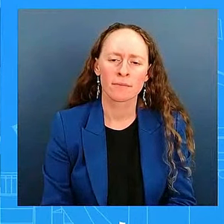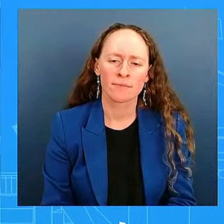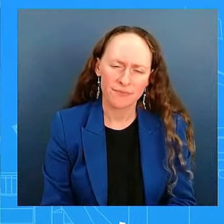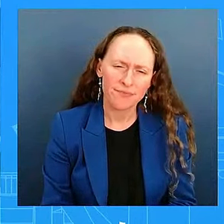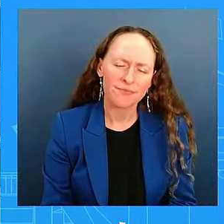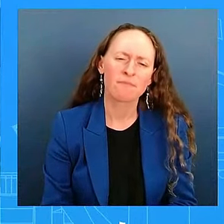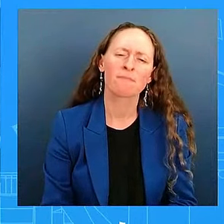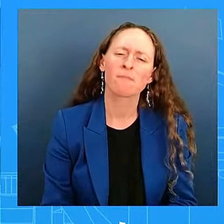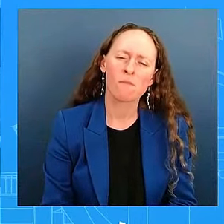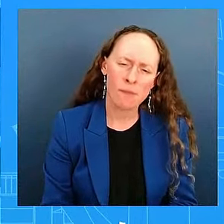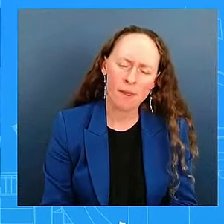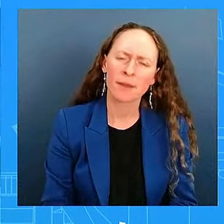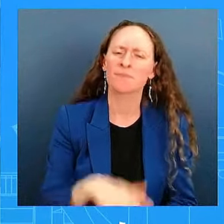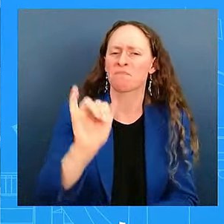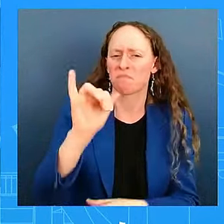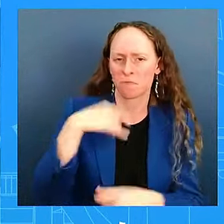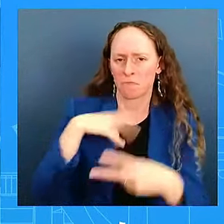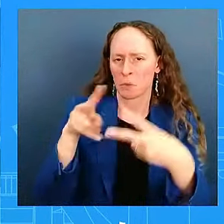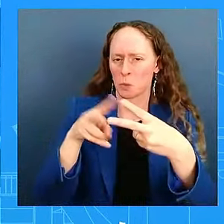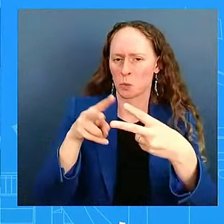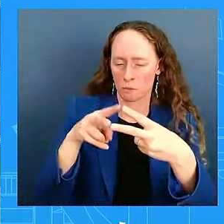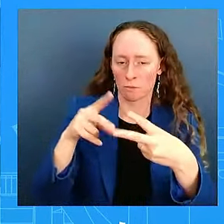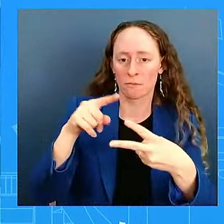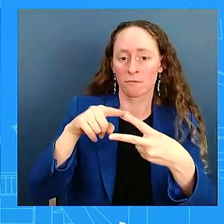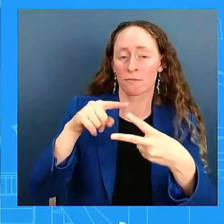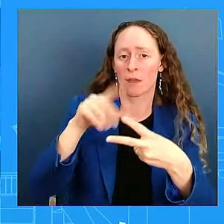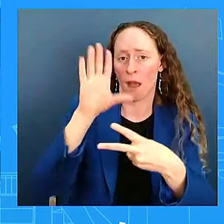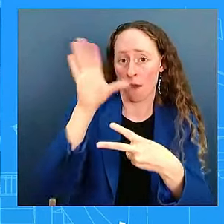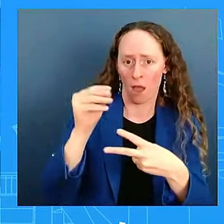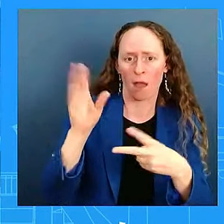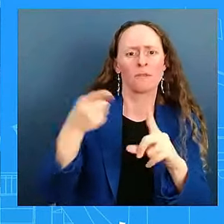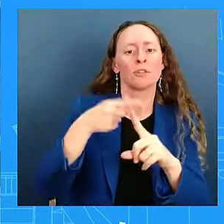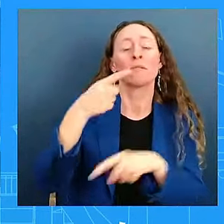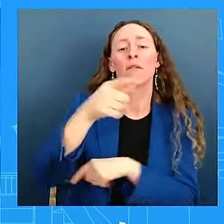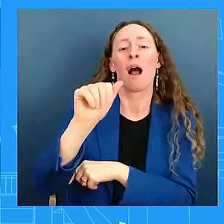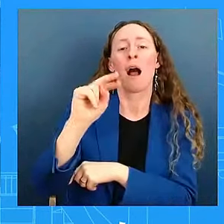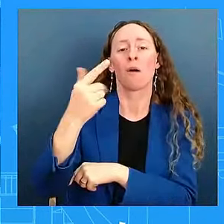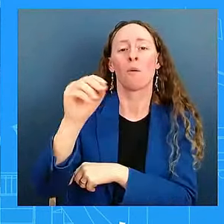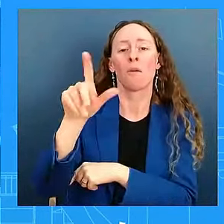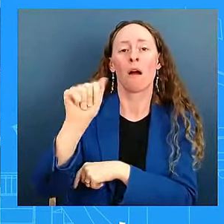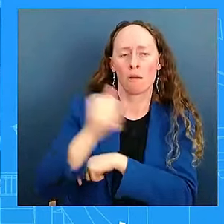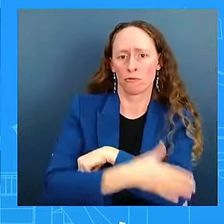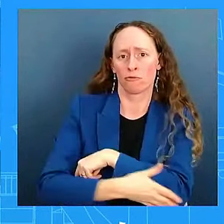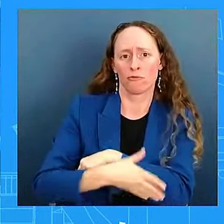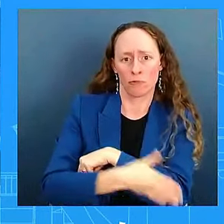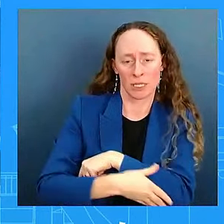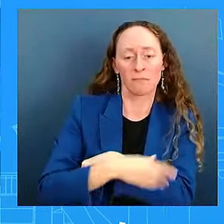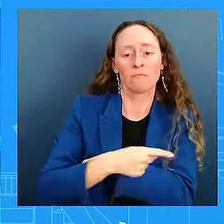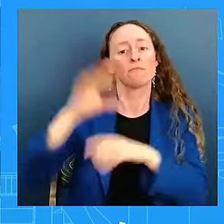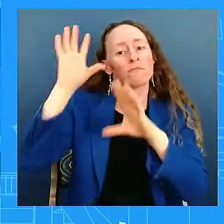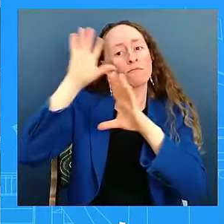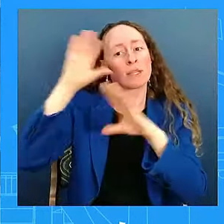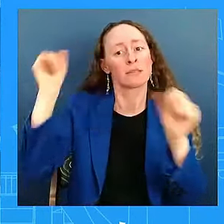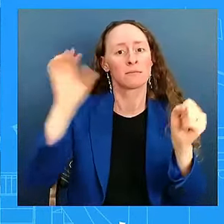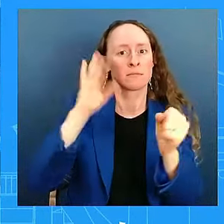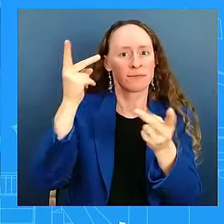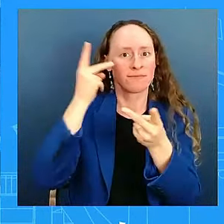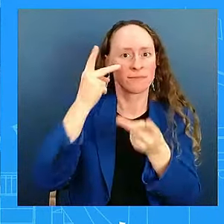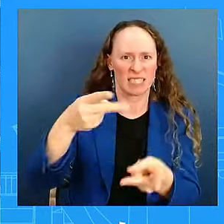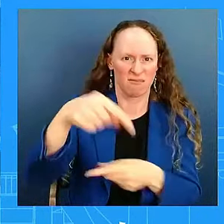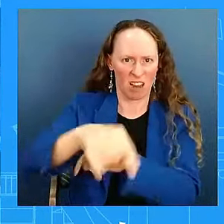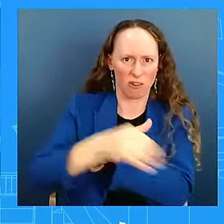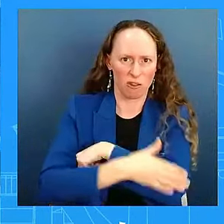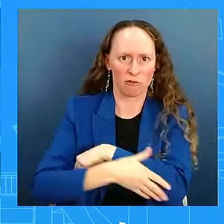Angola, President Biden is traveling to Angola, as you've mentioned. Could you provide,